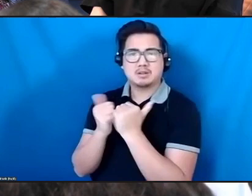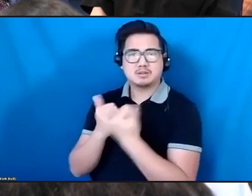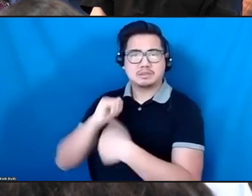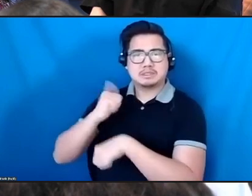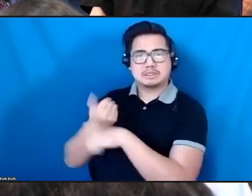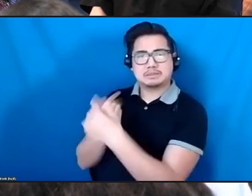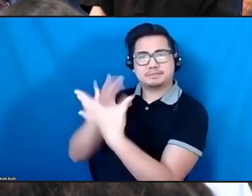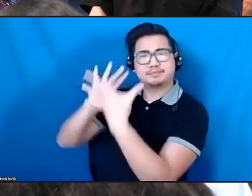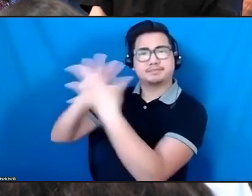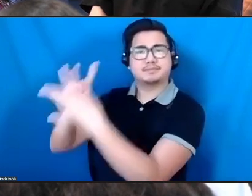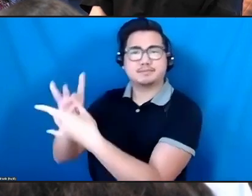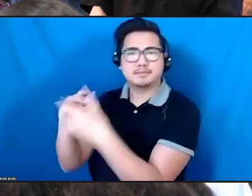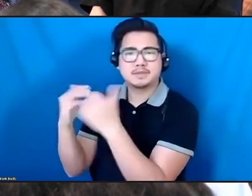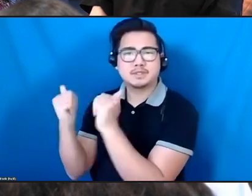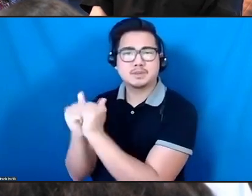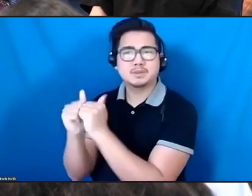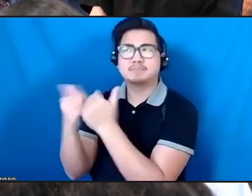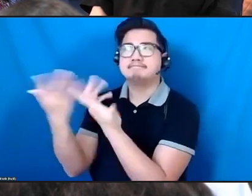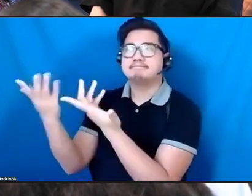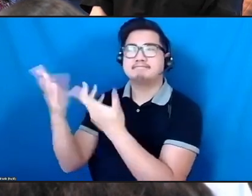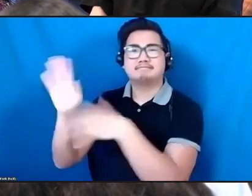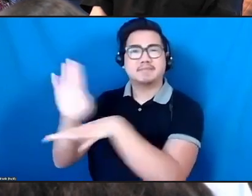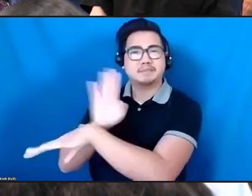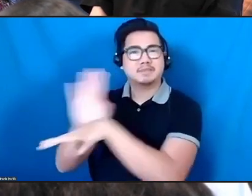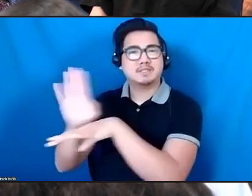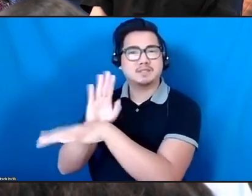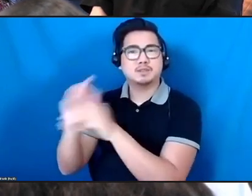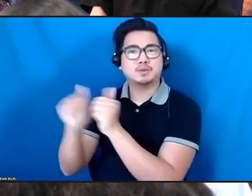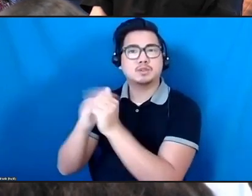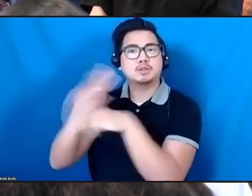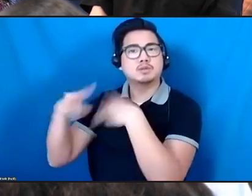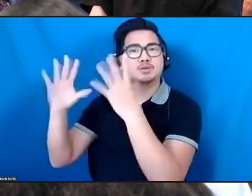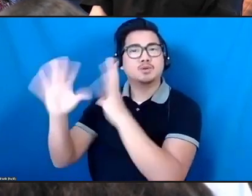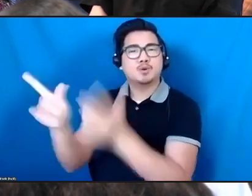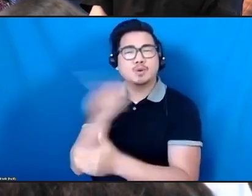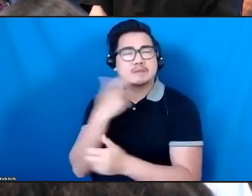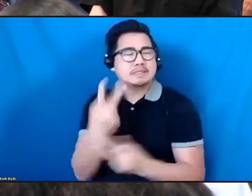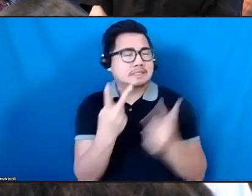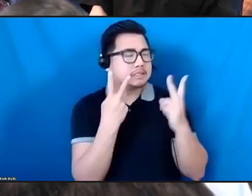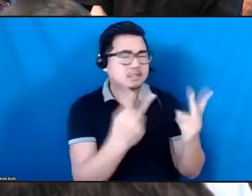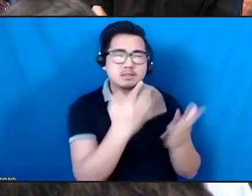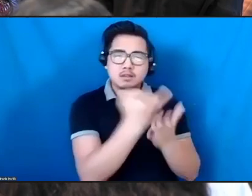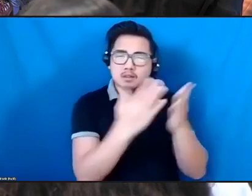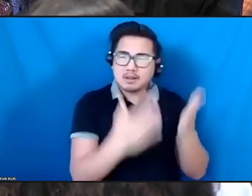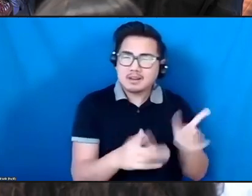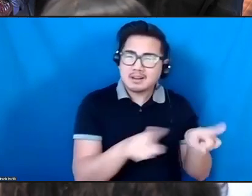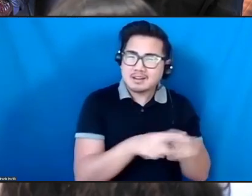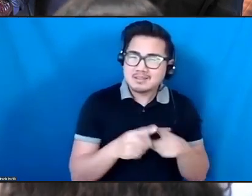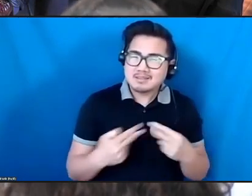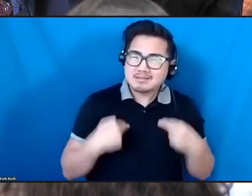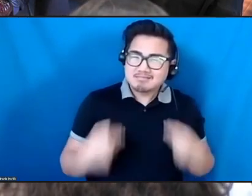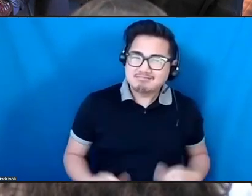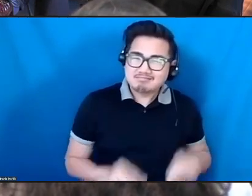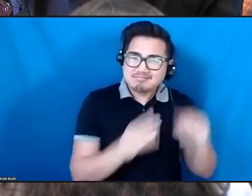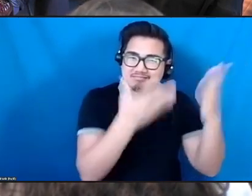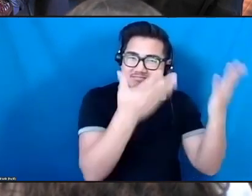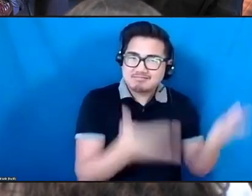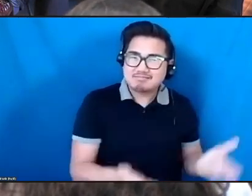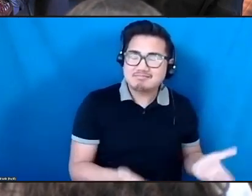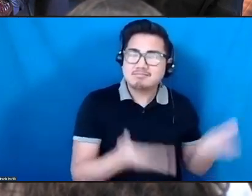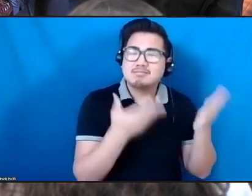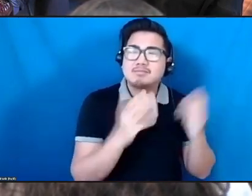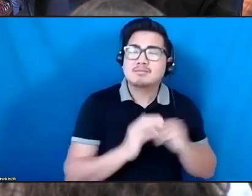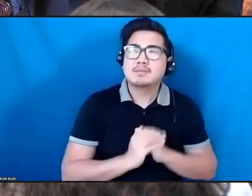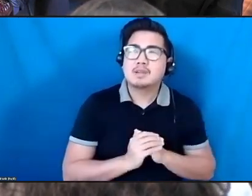abroad, that actually sees them for their full humanity. So what does that mean, and how do the structures, whether it's the nonprofit